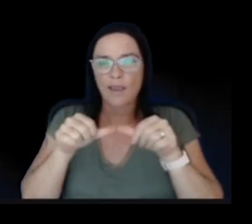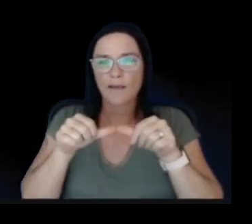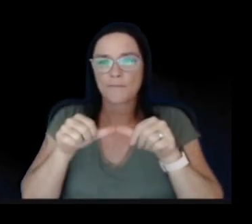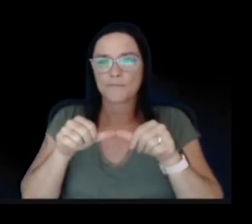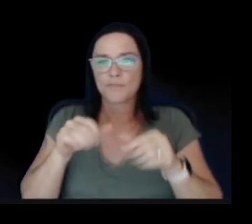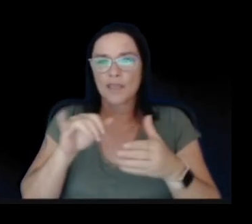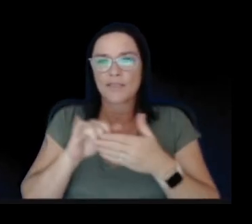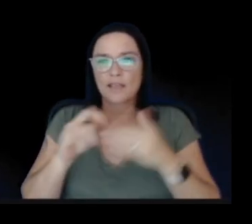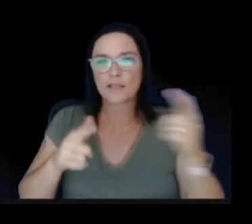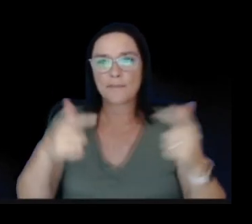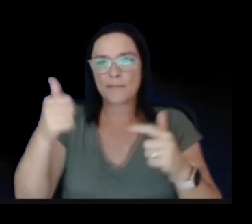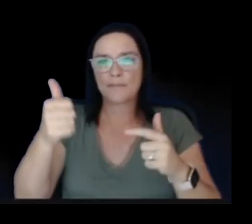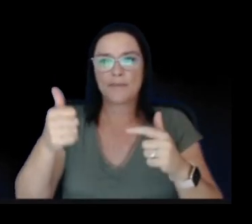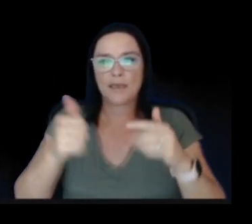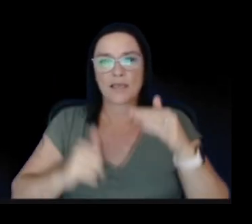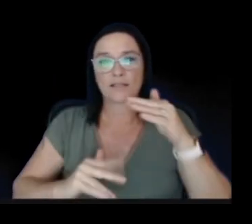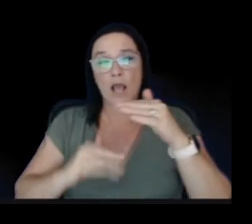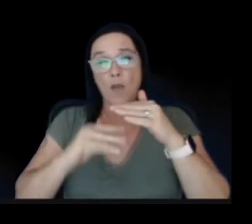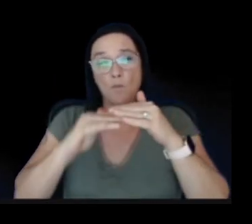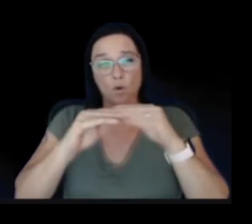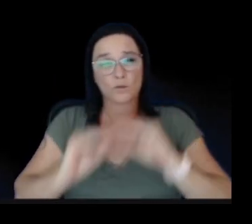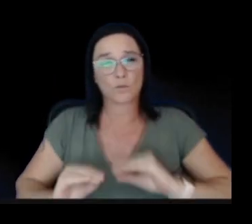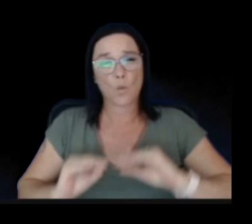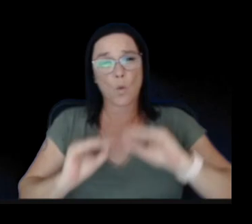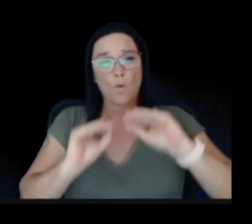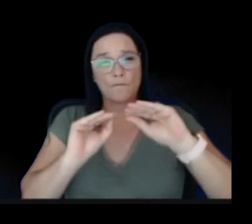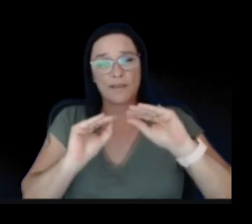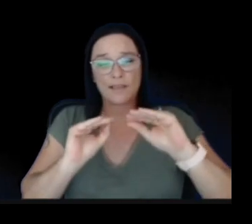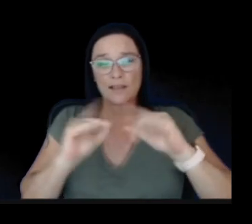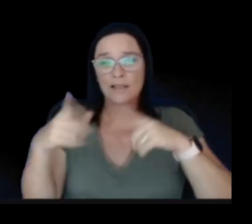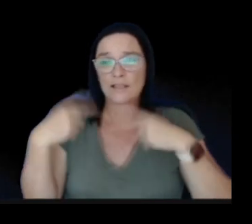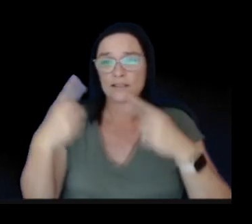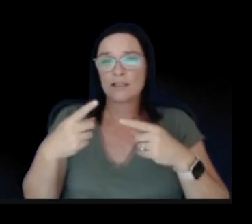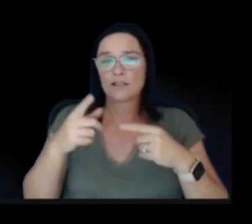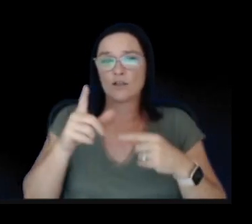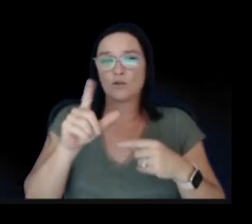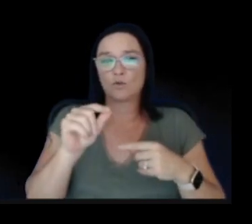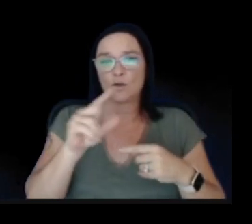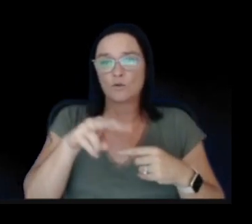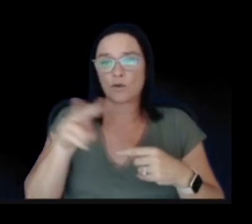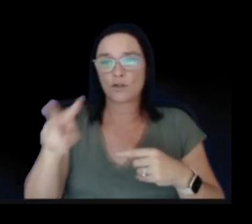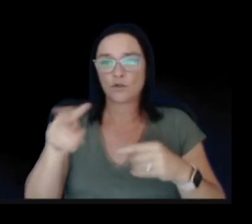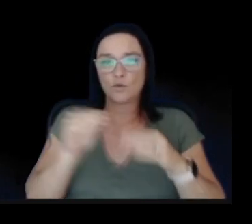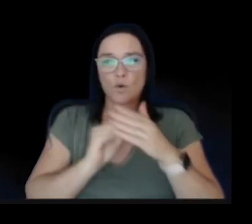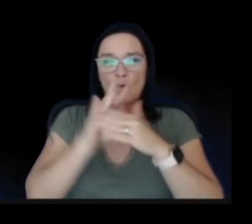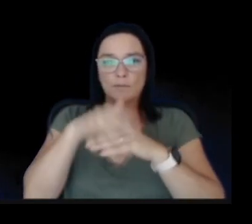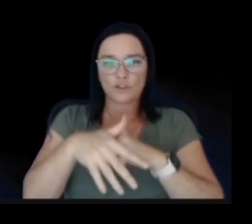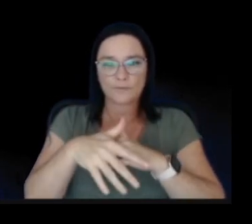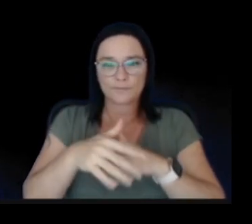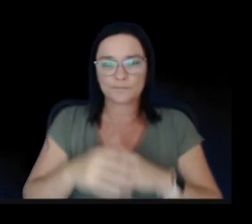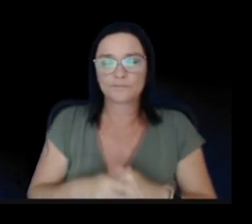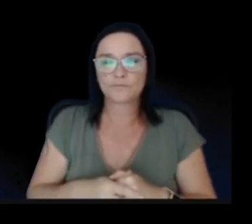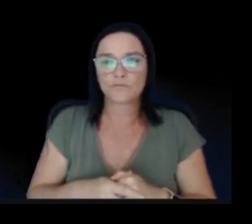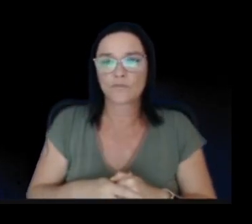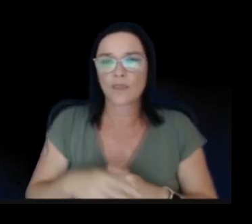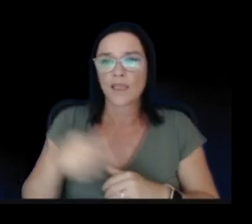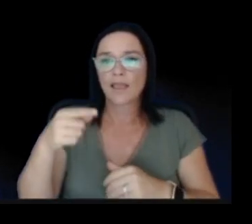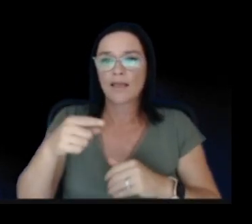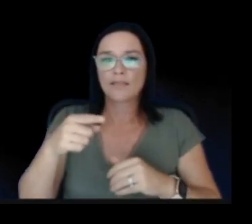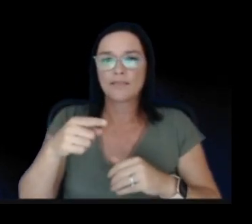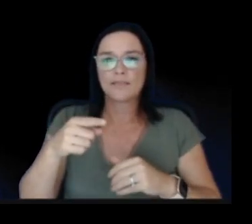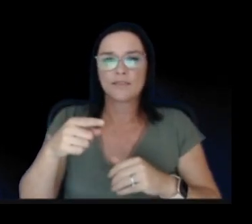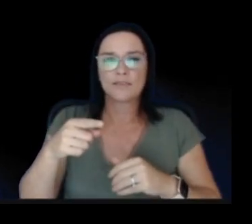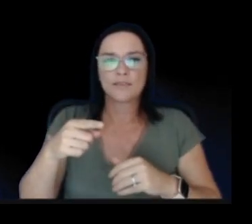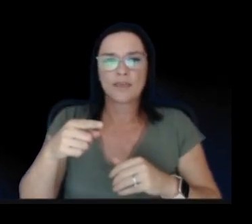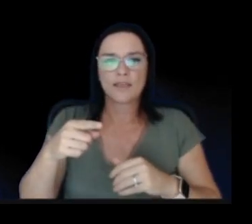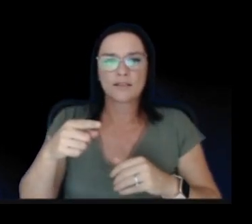upwards migration we've seen following the 2022 eruption. This plot goes back a year, so